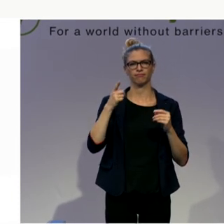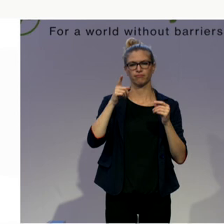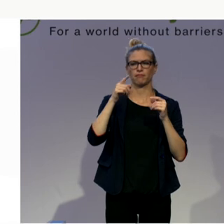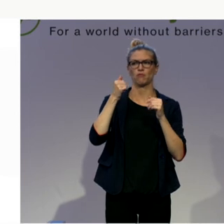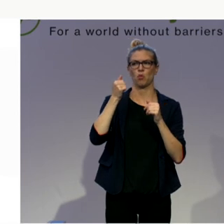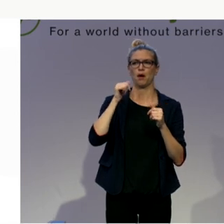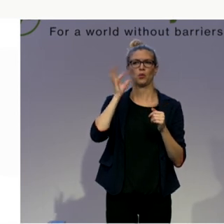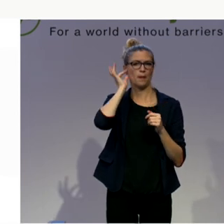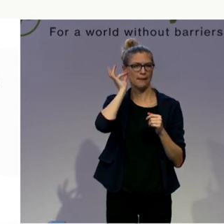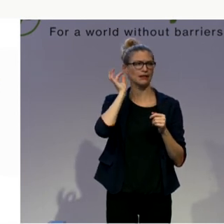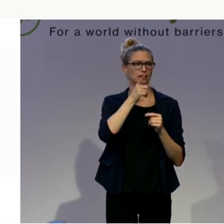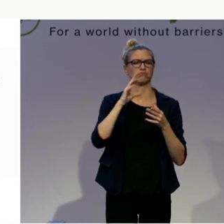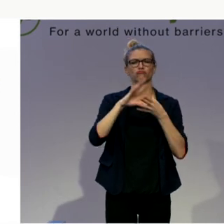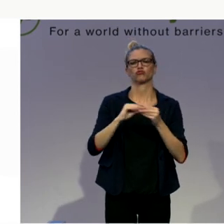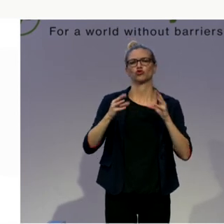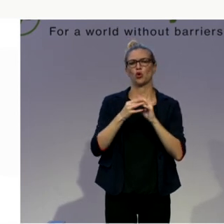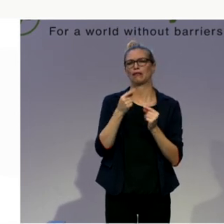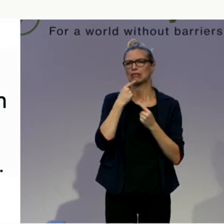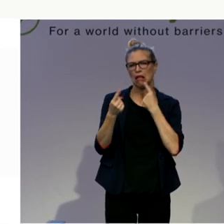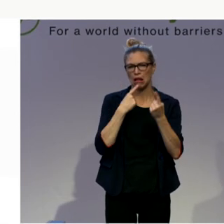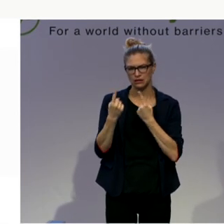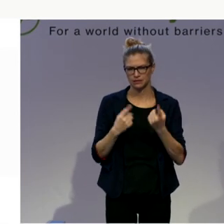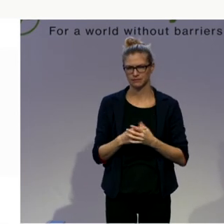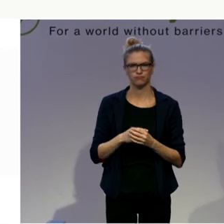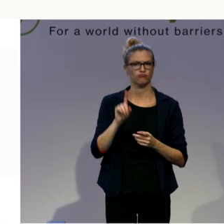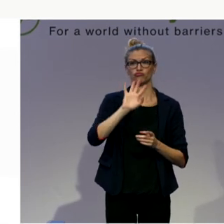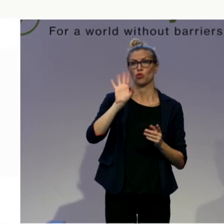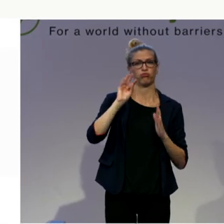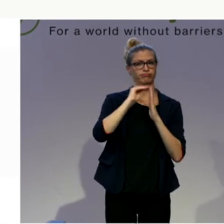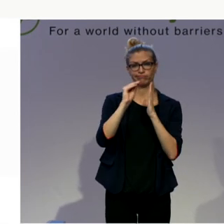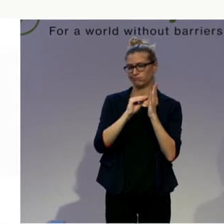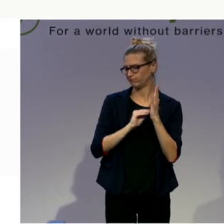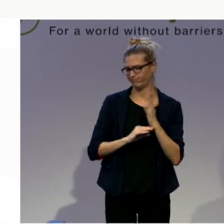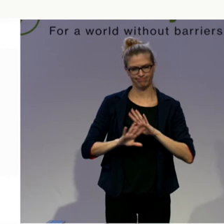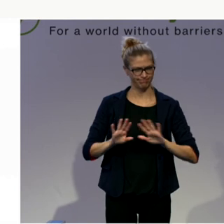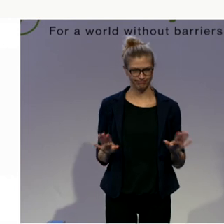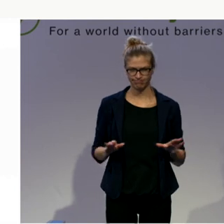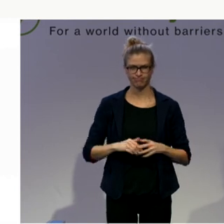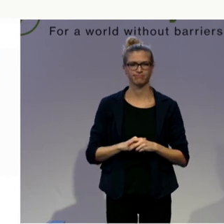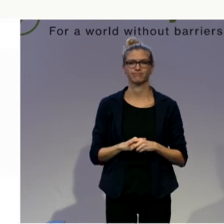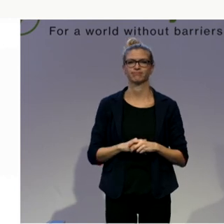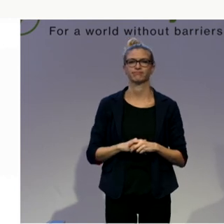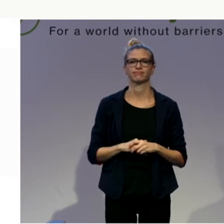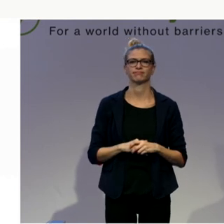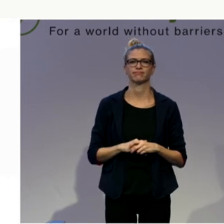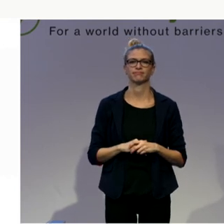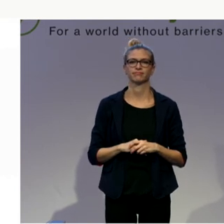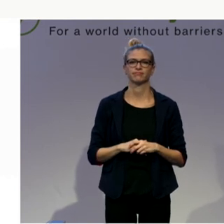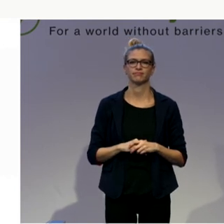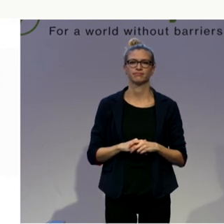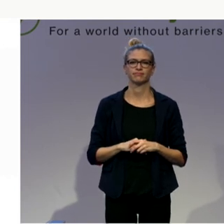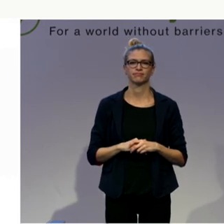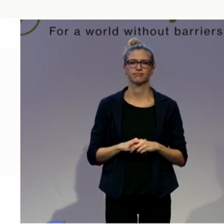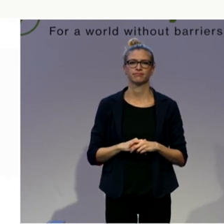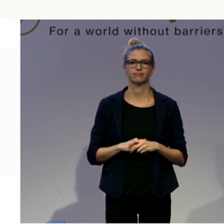this is done in silence. Zatla is going to tell us the story commentary for those of us who can't see so that you can have